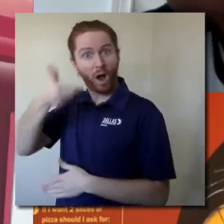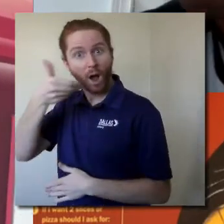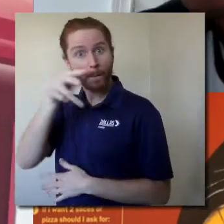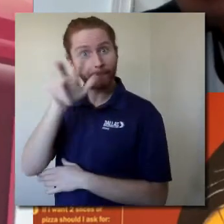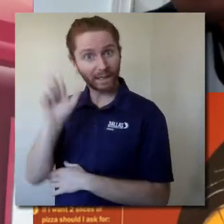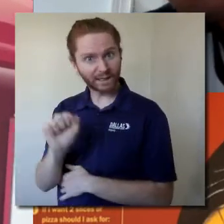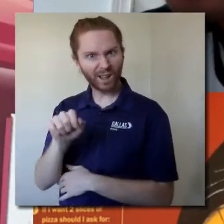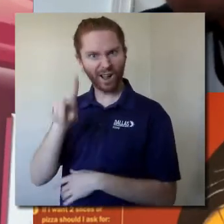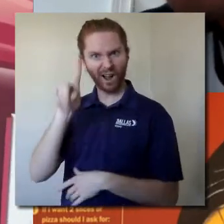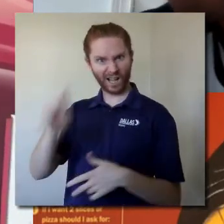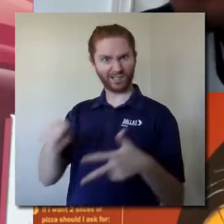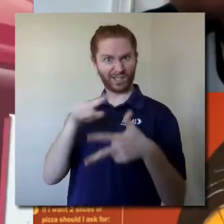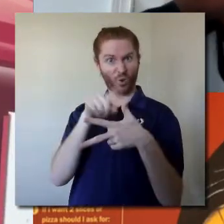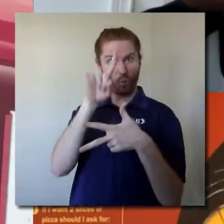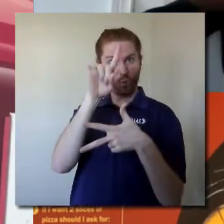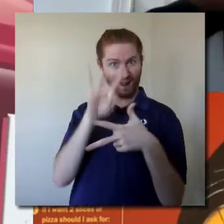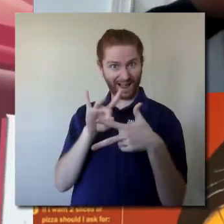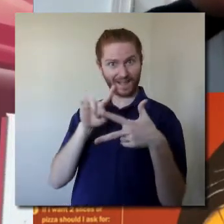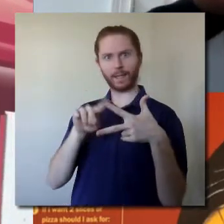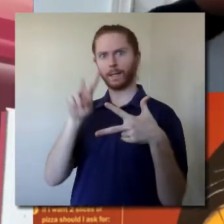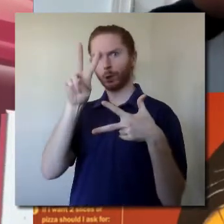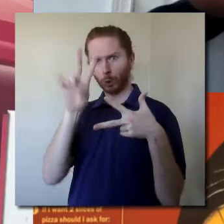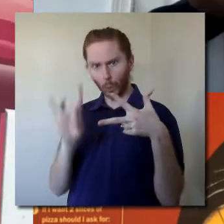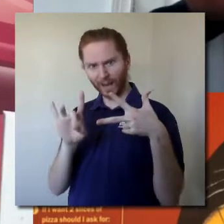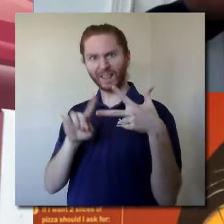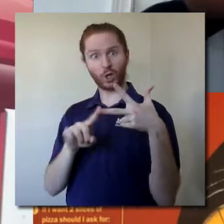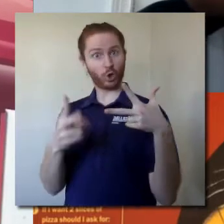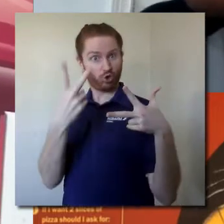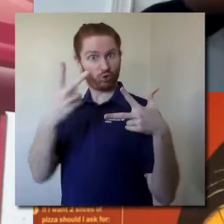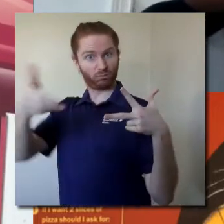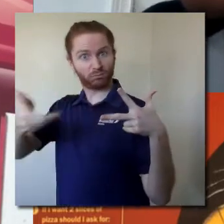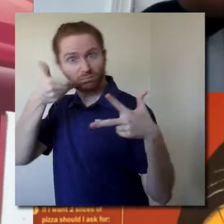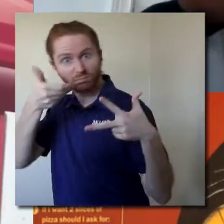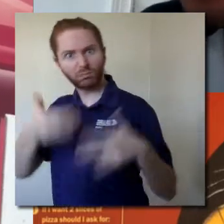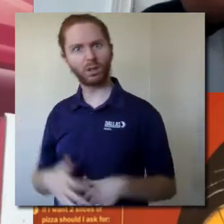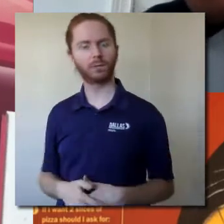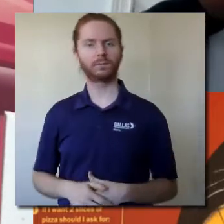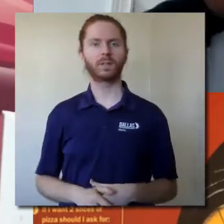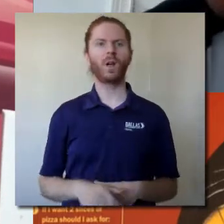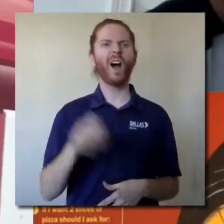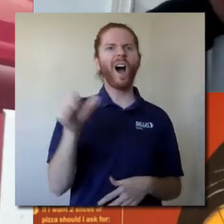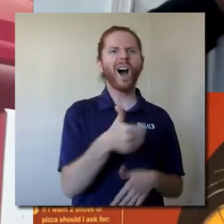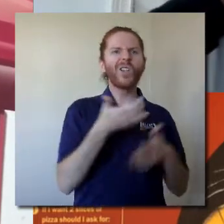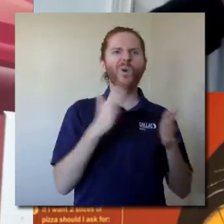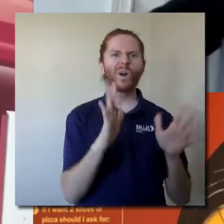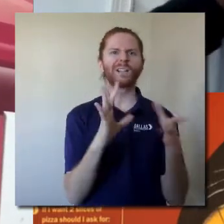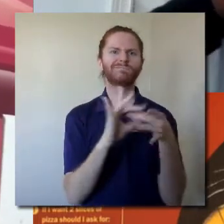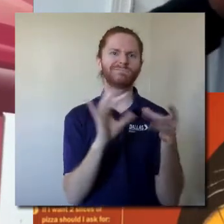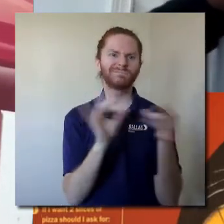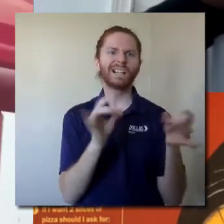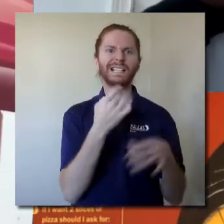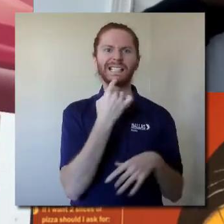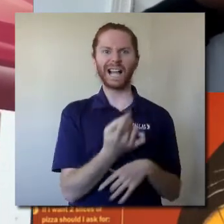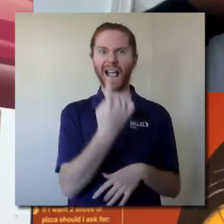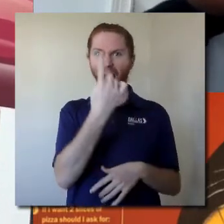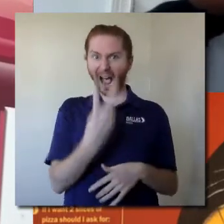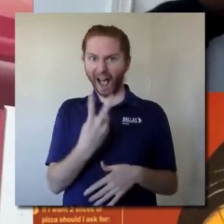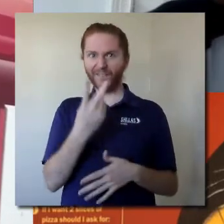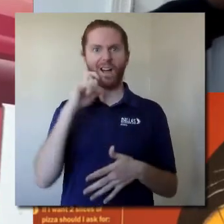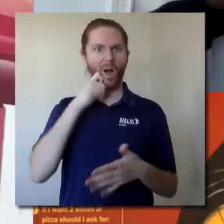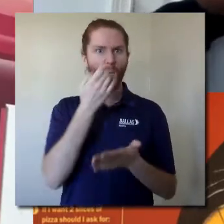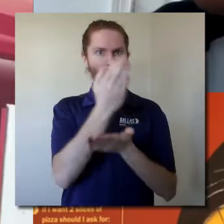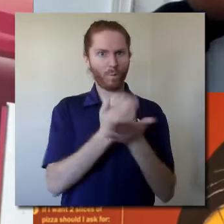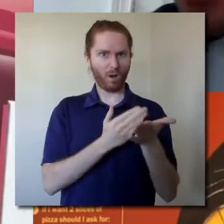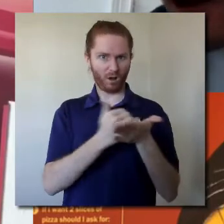ask for one eight? Two eights, two slices of pizza. What is another way to say one half of an apple pie? Two six,